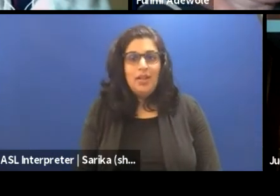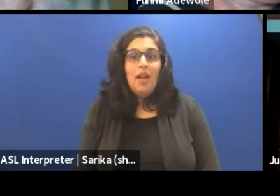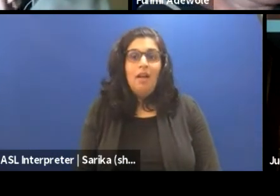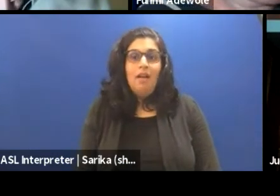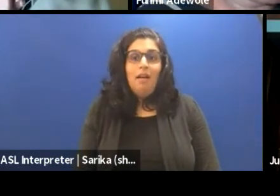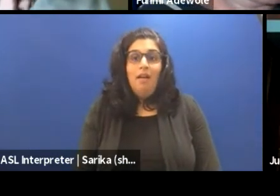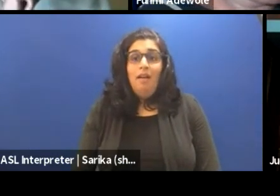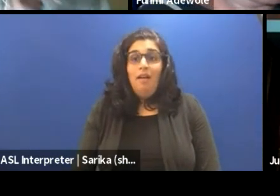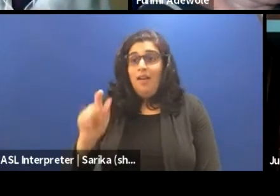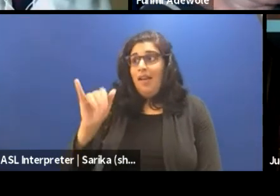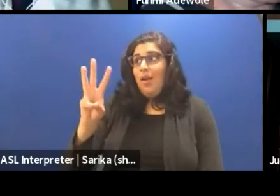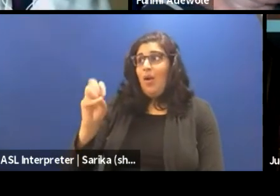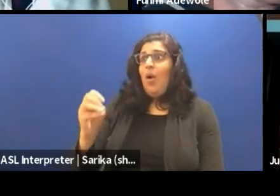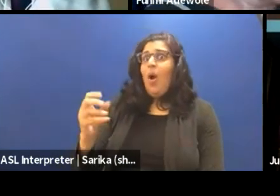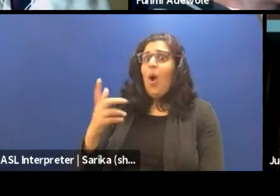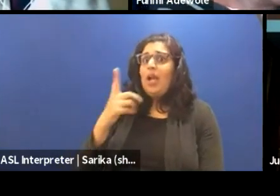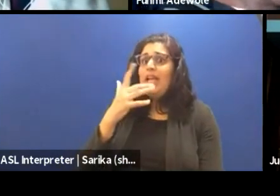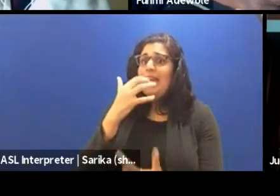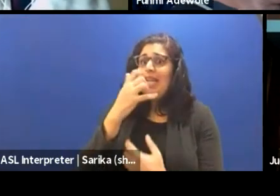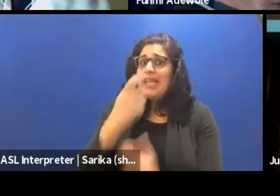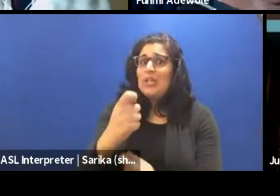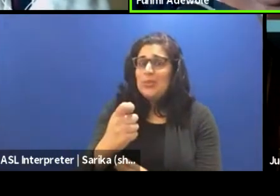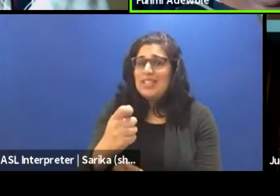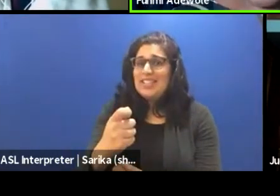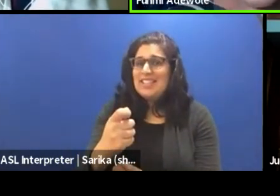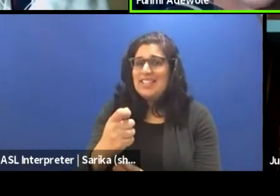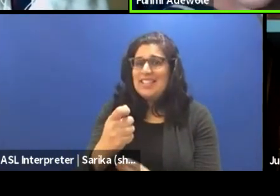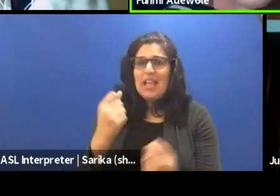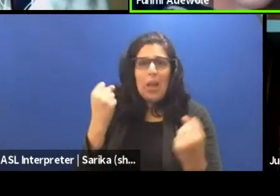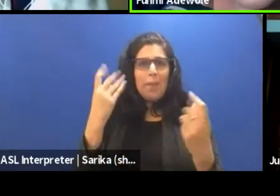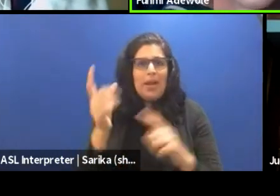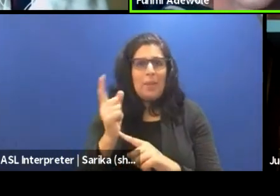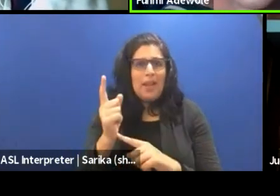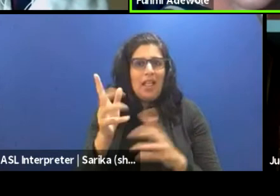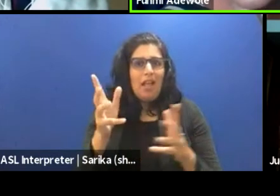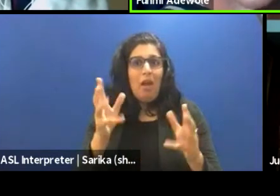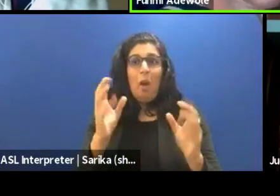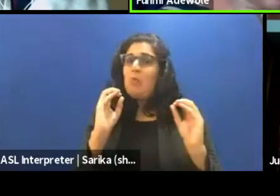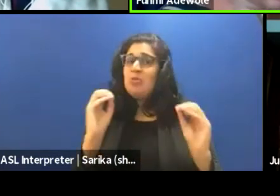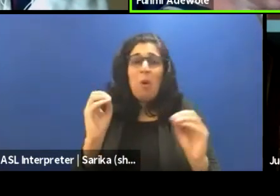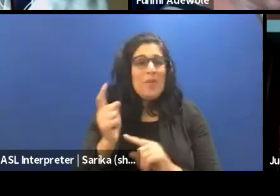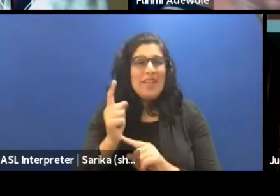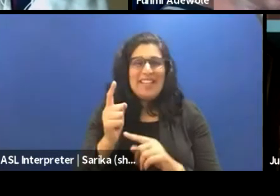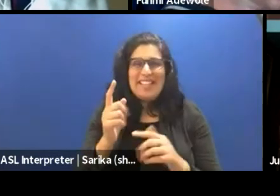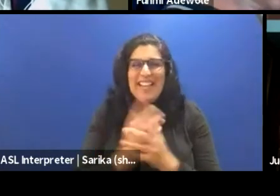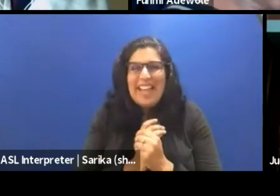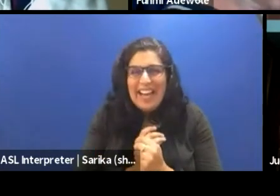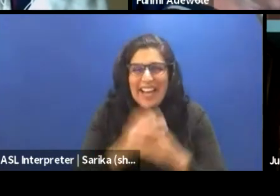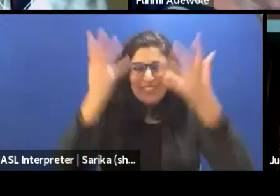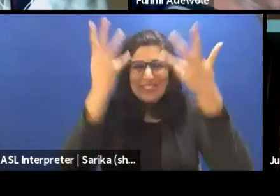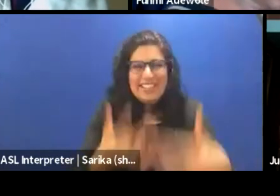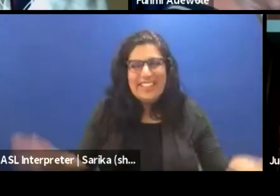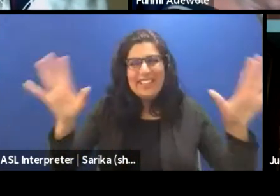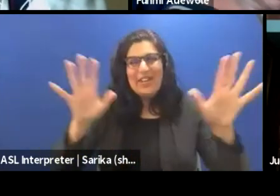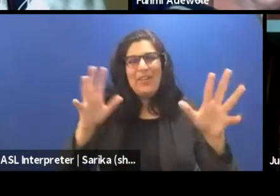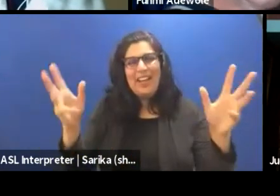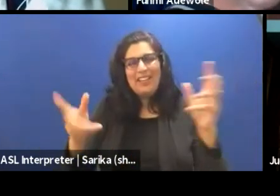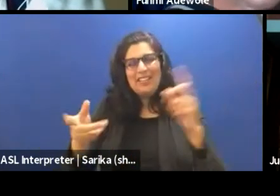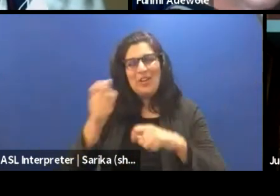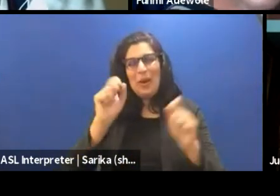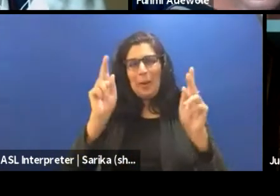Oh, interesting. We have just how many minutes? Just no more minutes to wrap up. So we have to wrap up now.